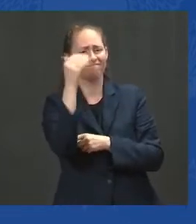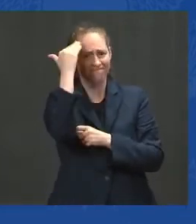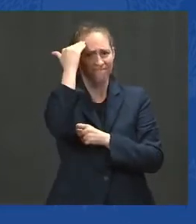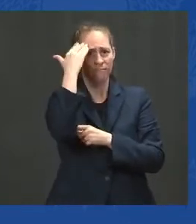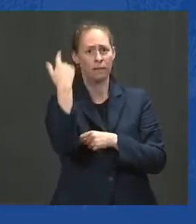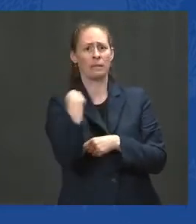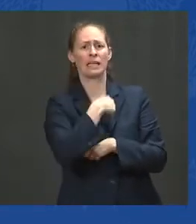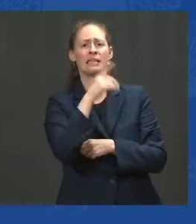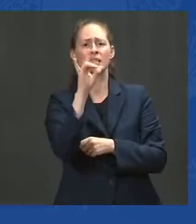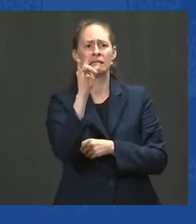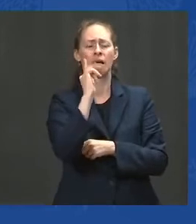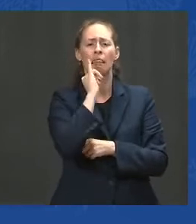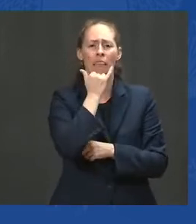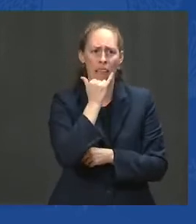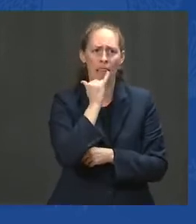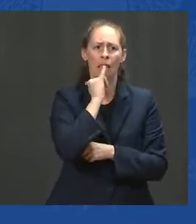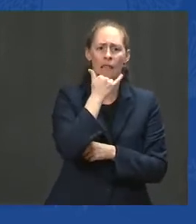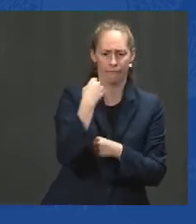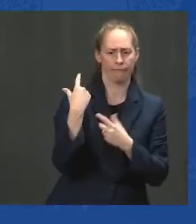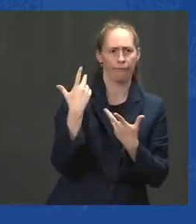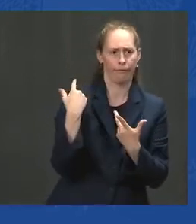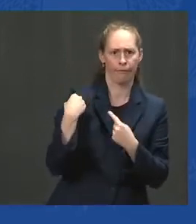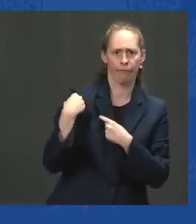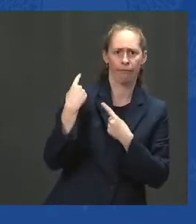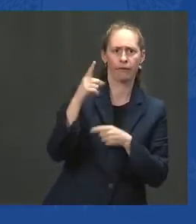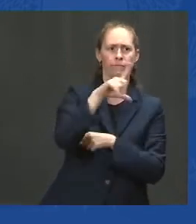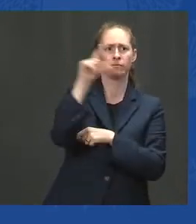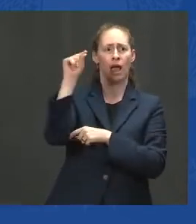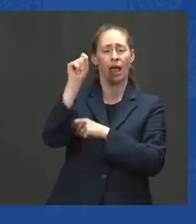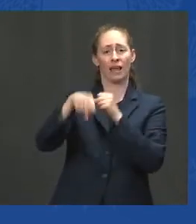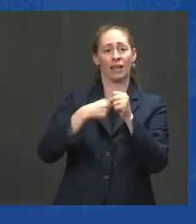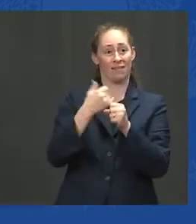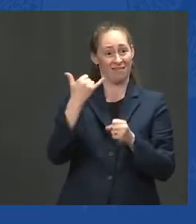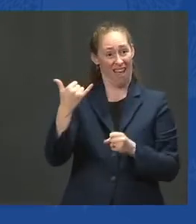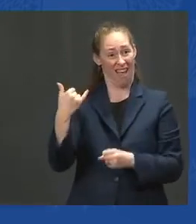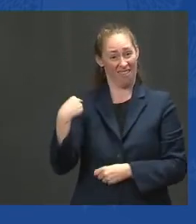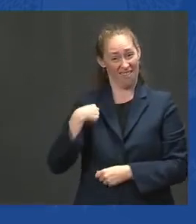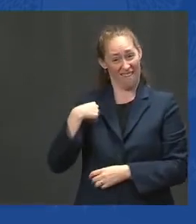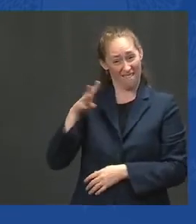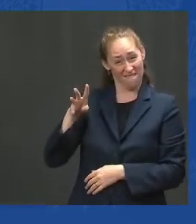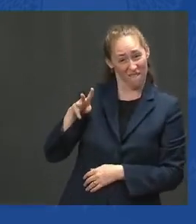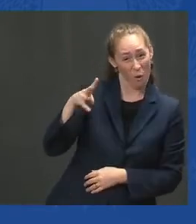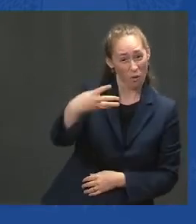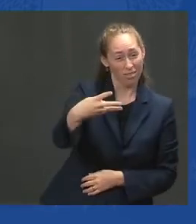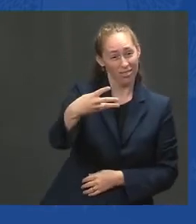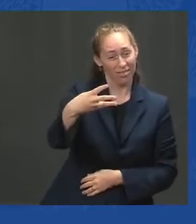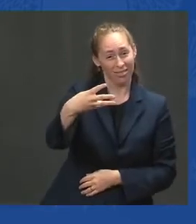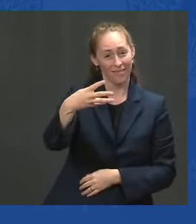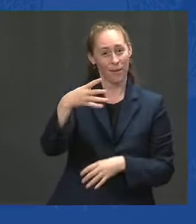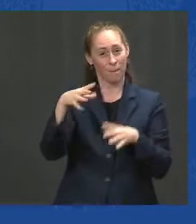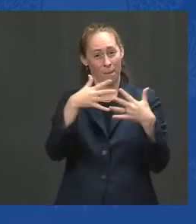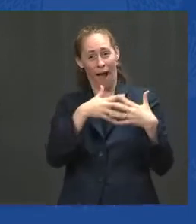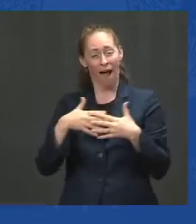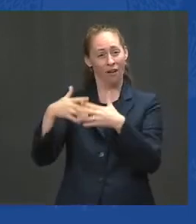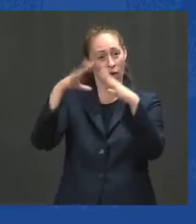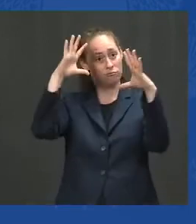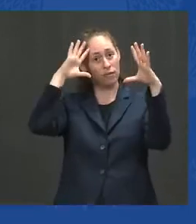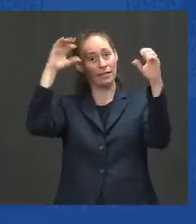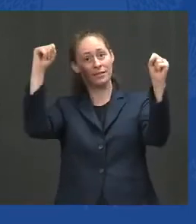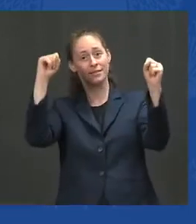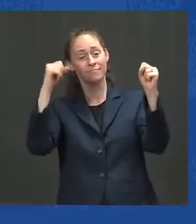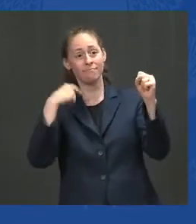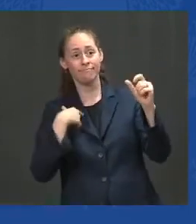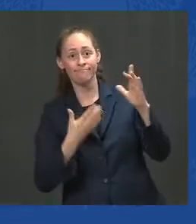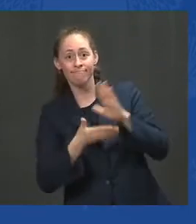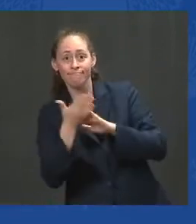two decades. I'm now the fourth American President to preside over war in Afghanistan — two Democrats and